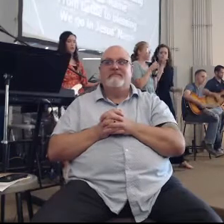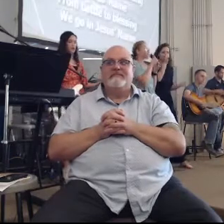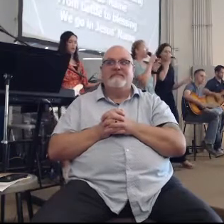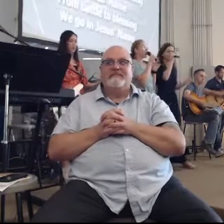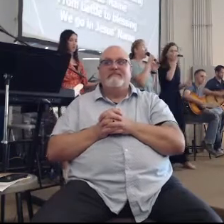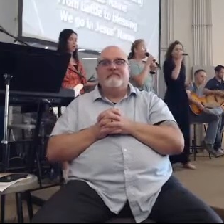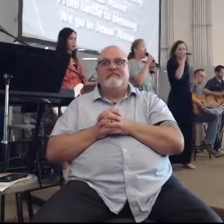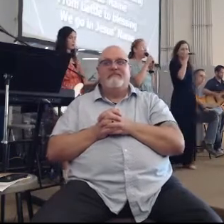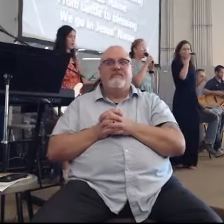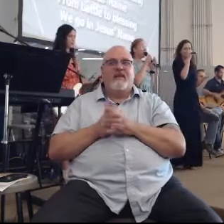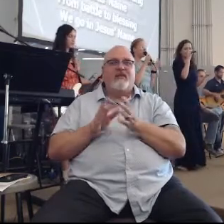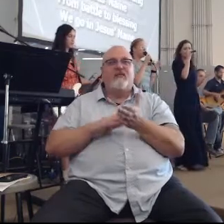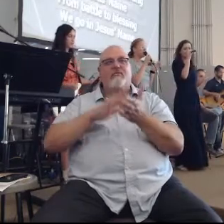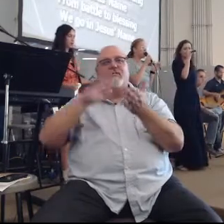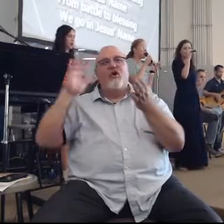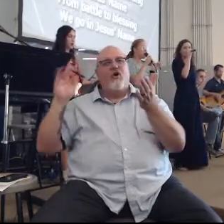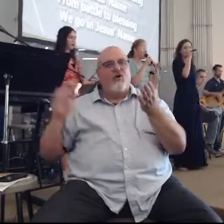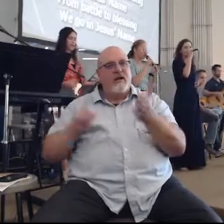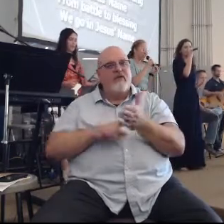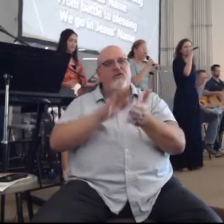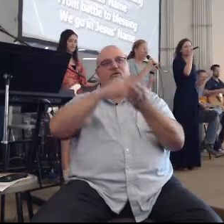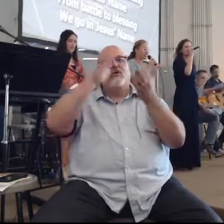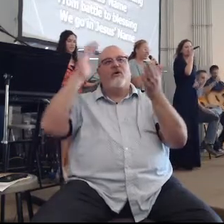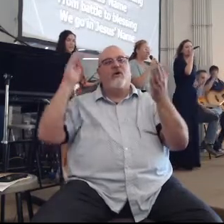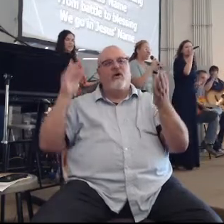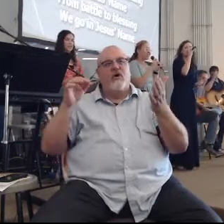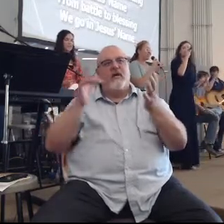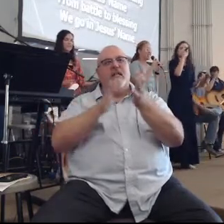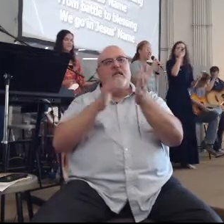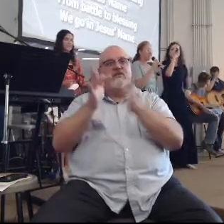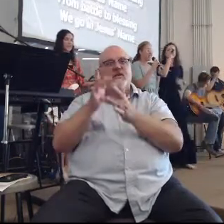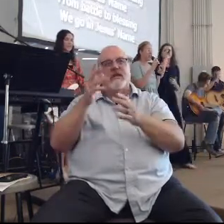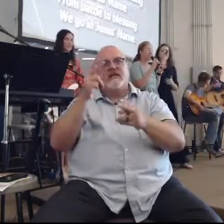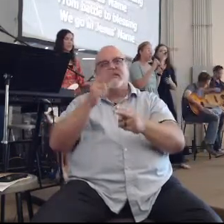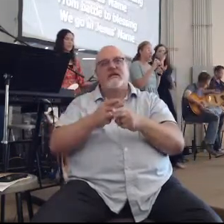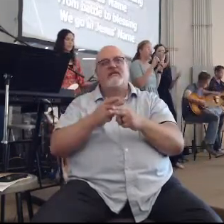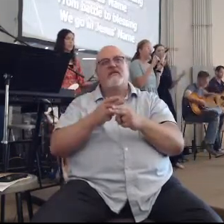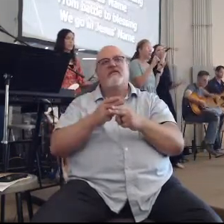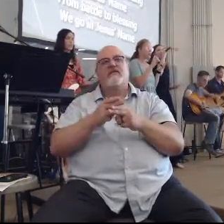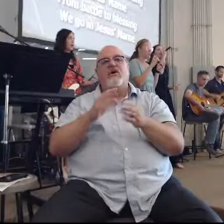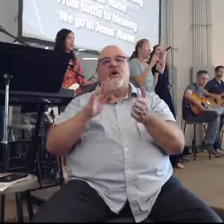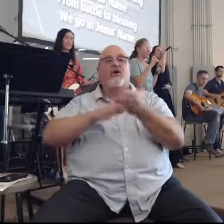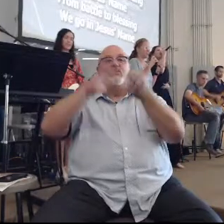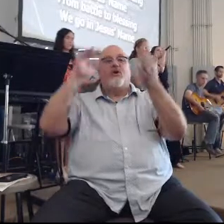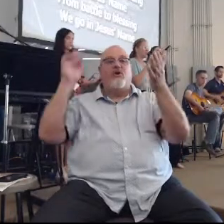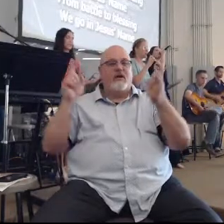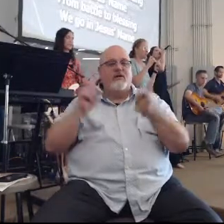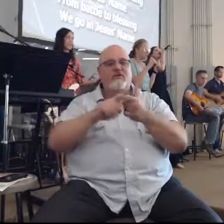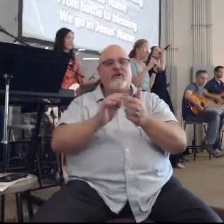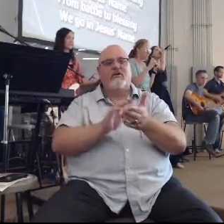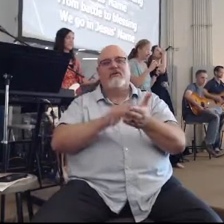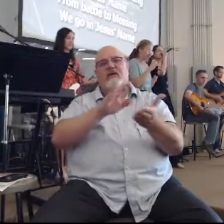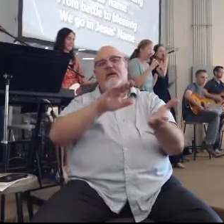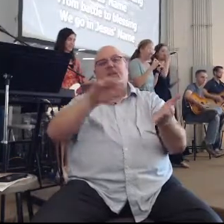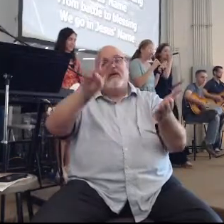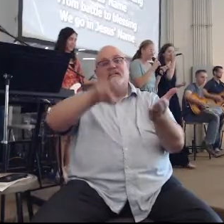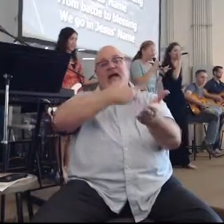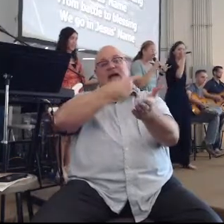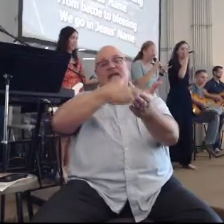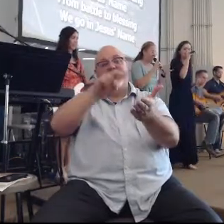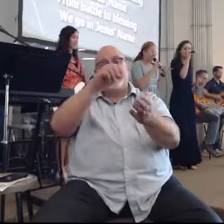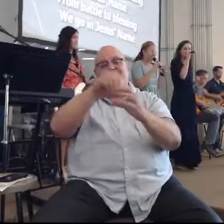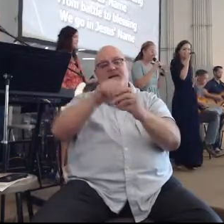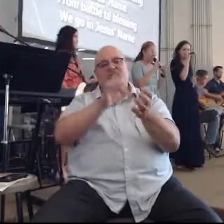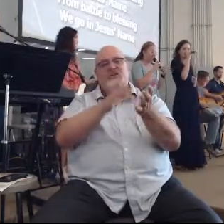From glory to glory, in Jesus' name From mourning to dancing, in